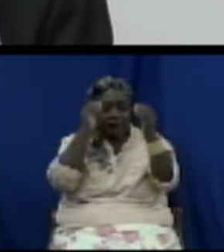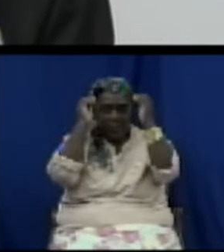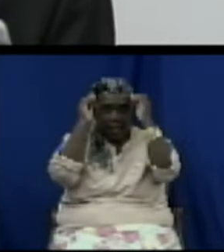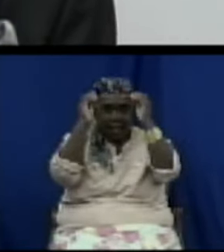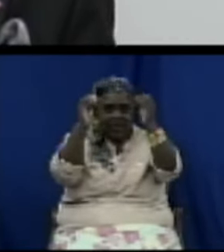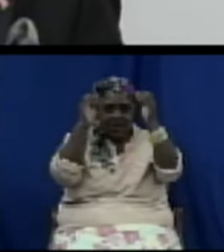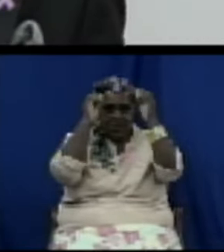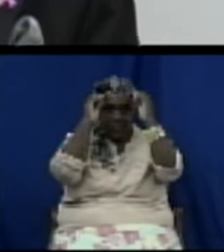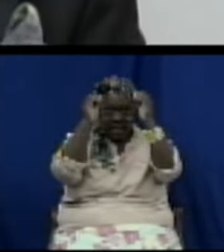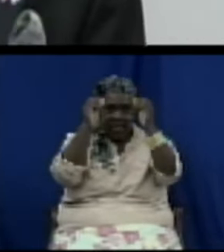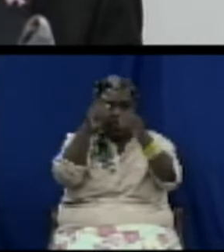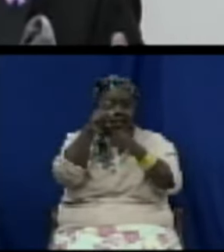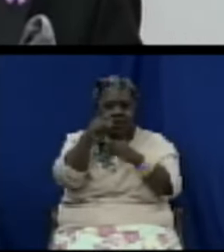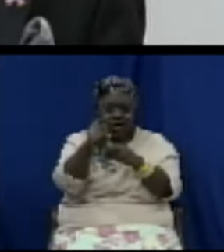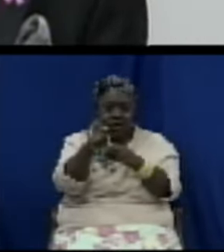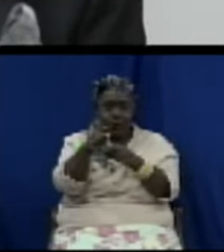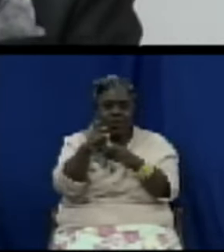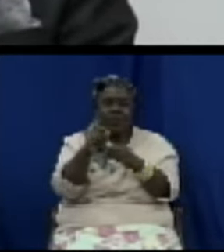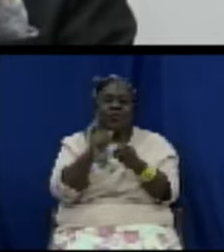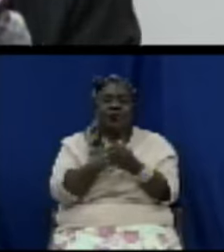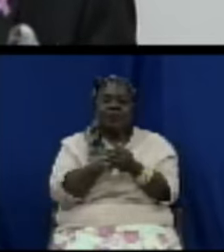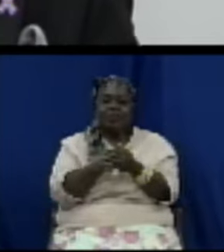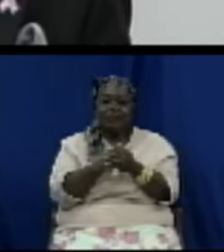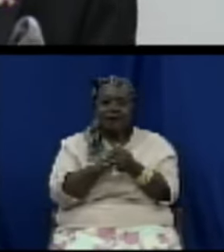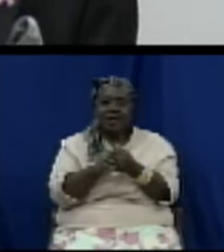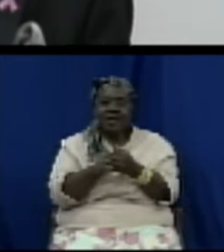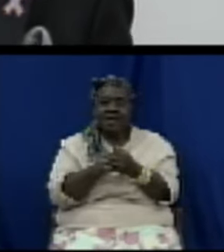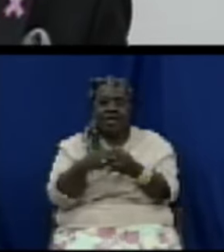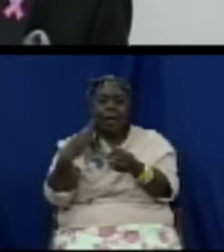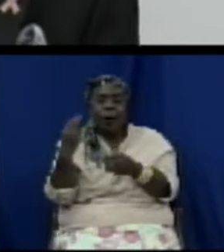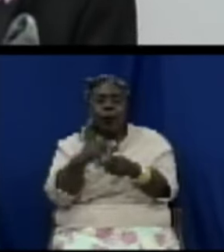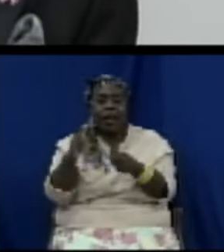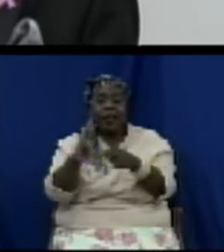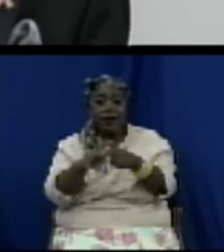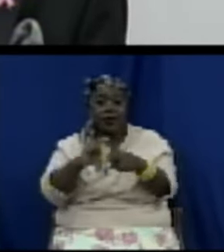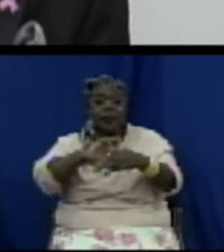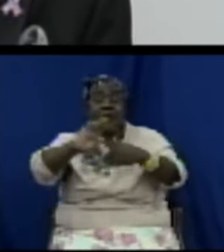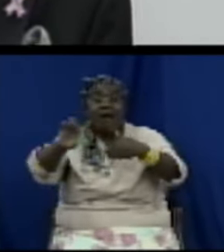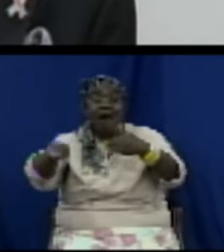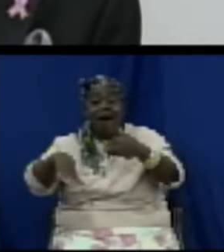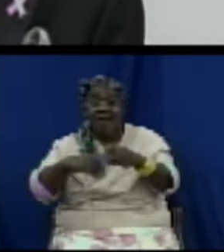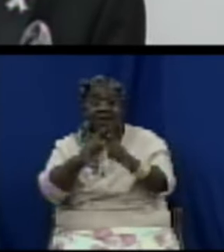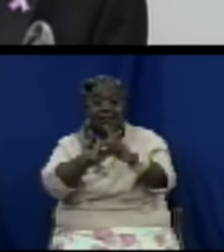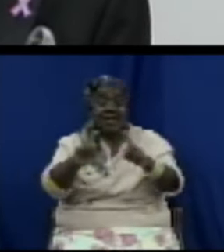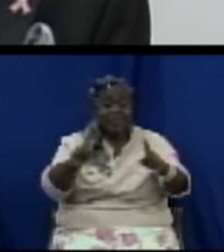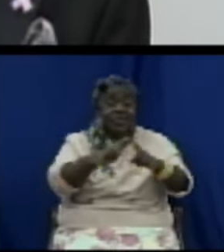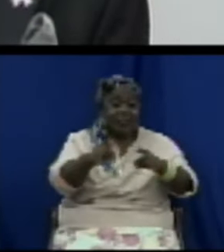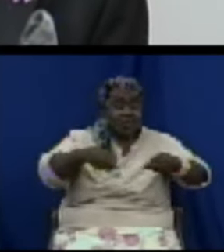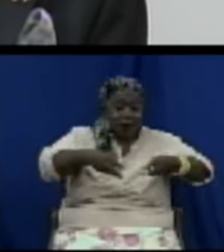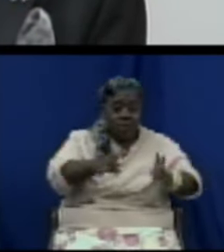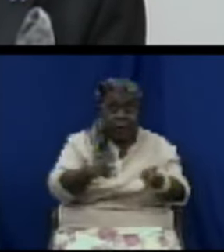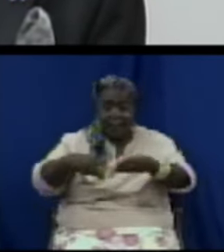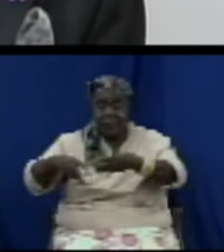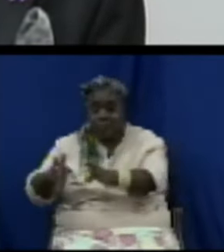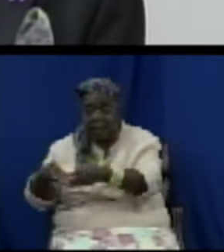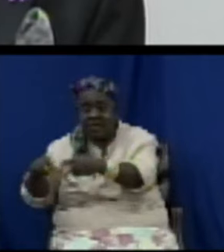so using all of the media outlets that are available to us